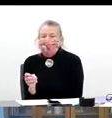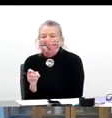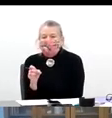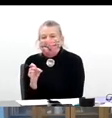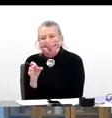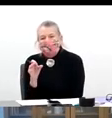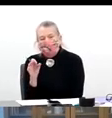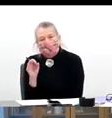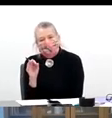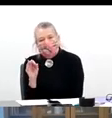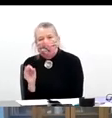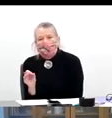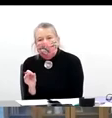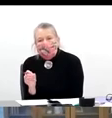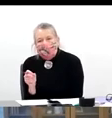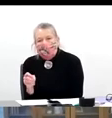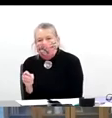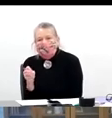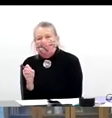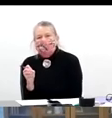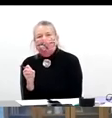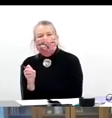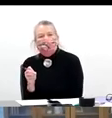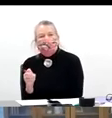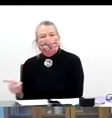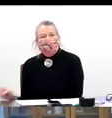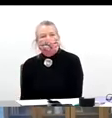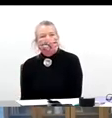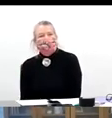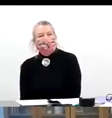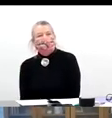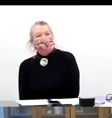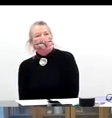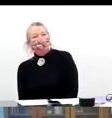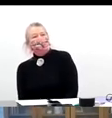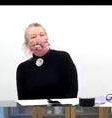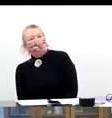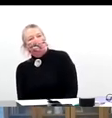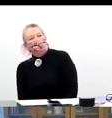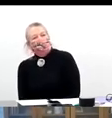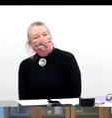to, you know, sort of getting the epidemic under control? Dr. Lee?